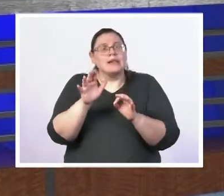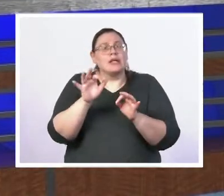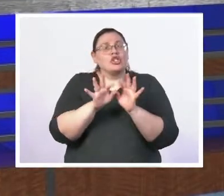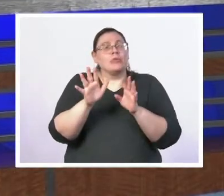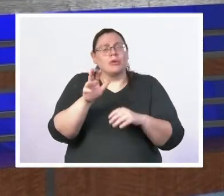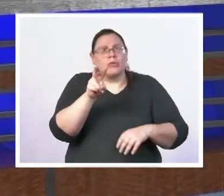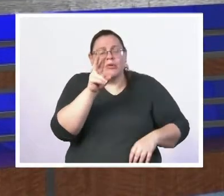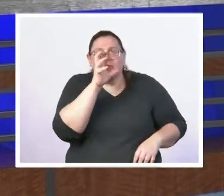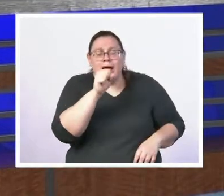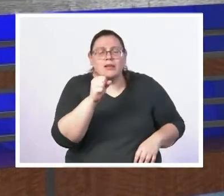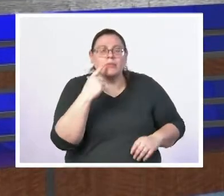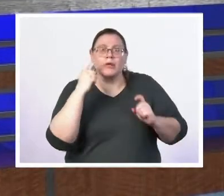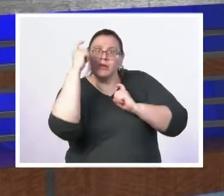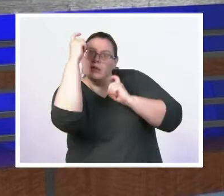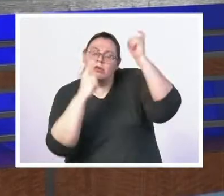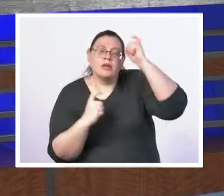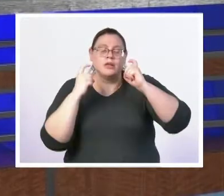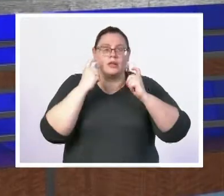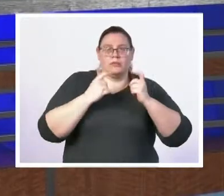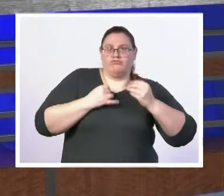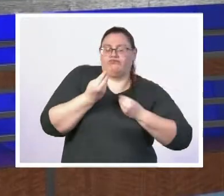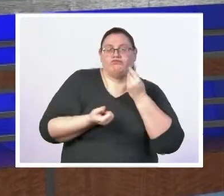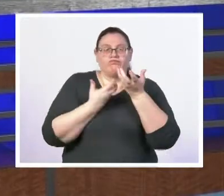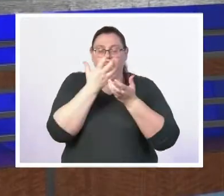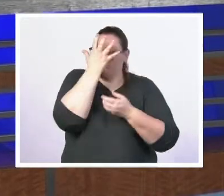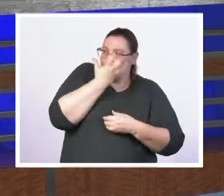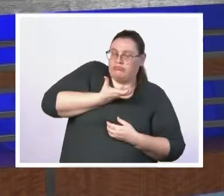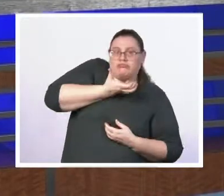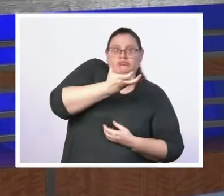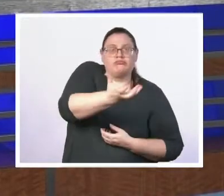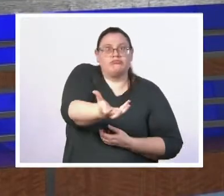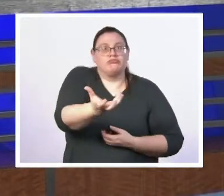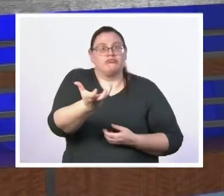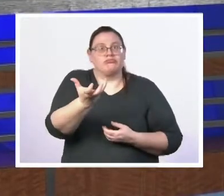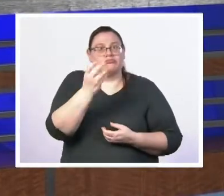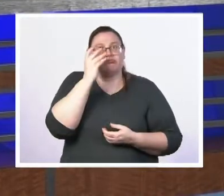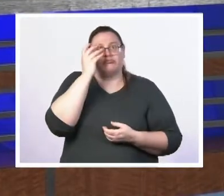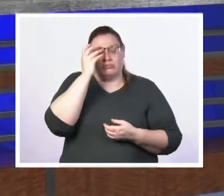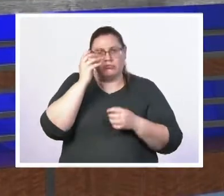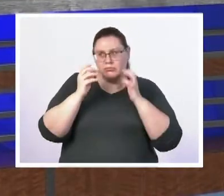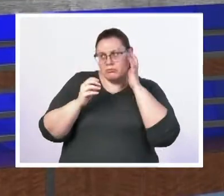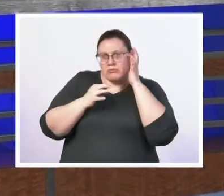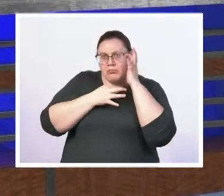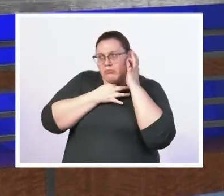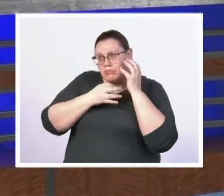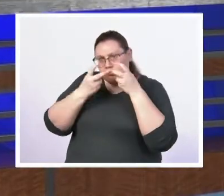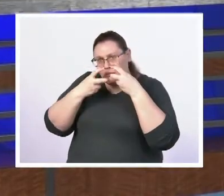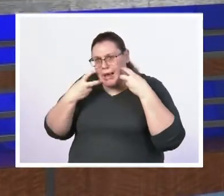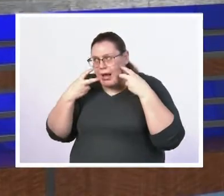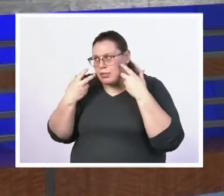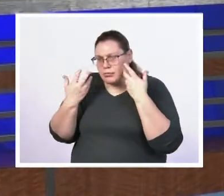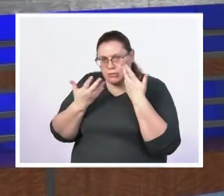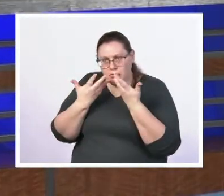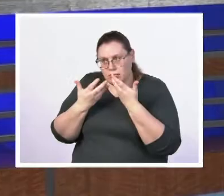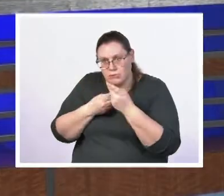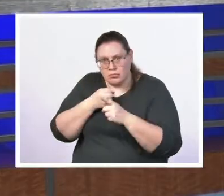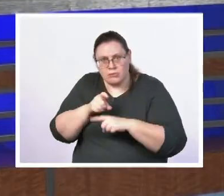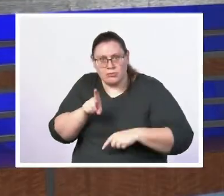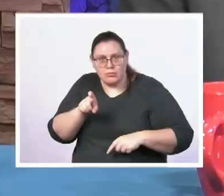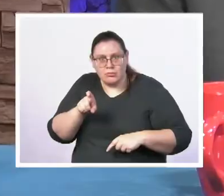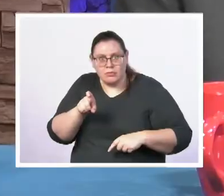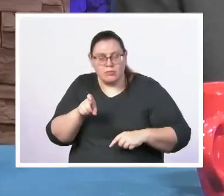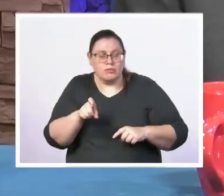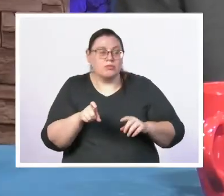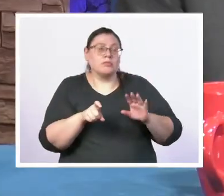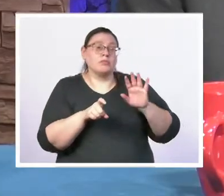because of the emotion and the the humanity of what it is that they're doing how are the masks going to impact I